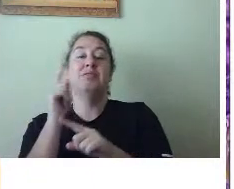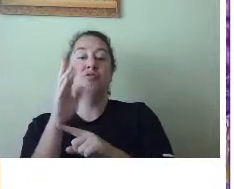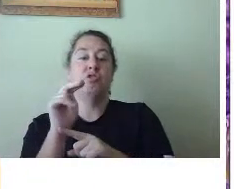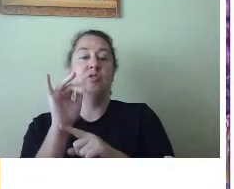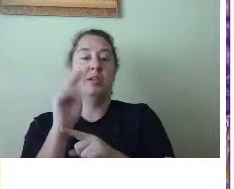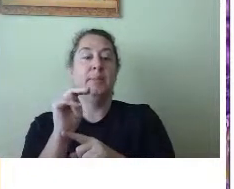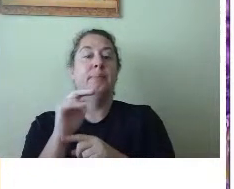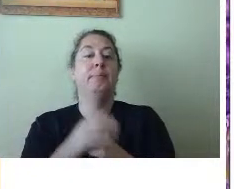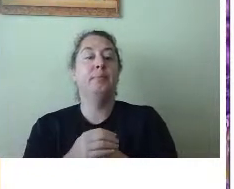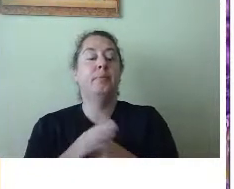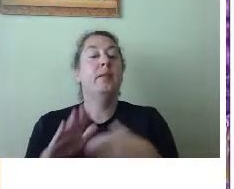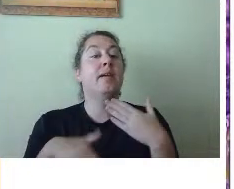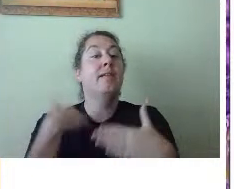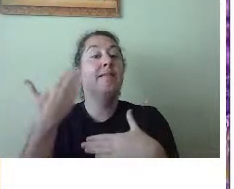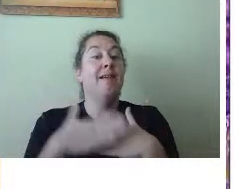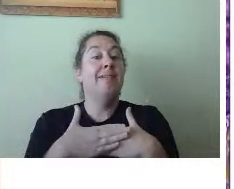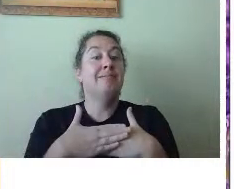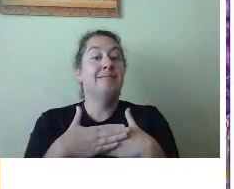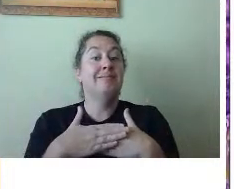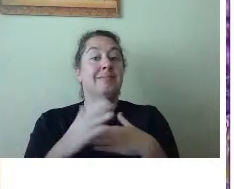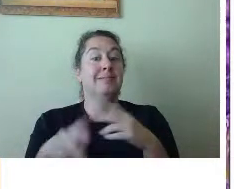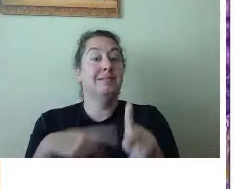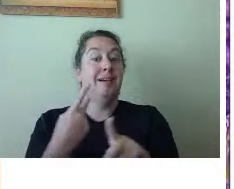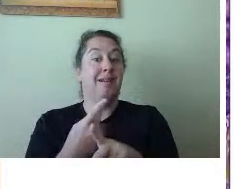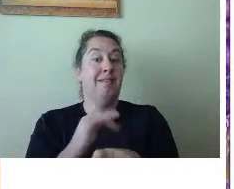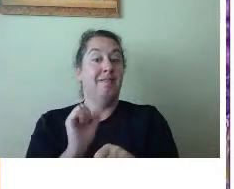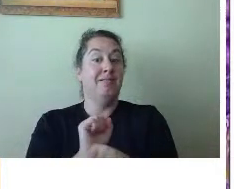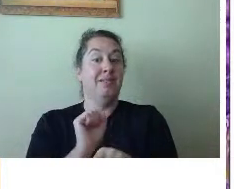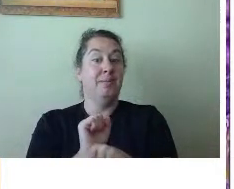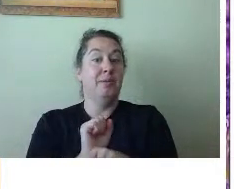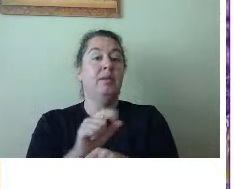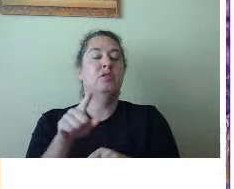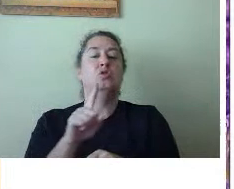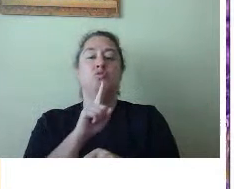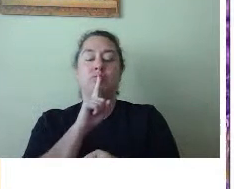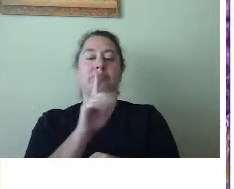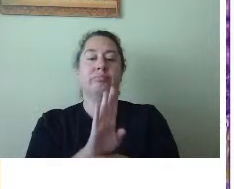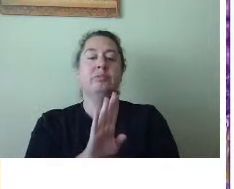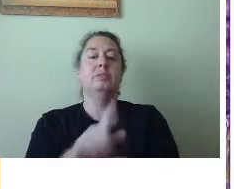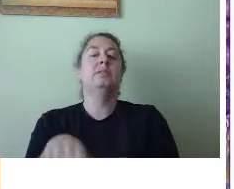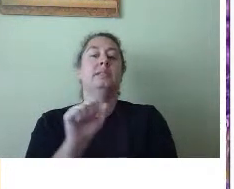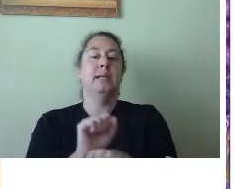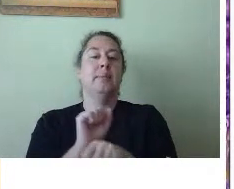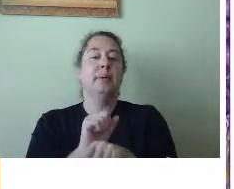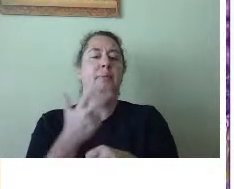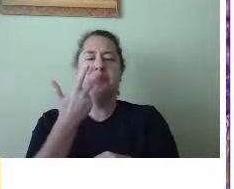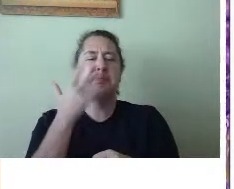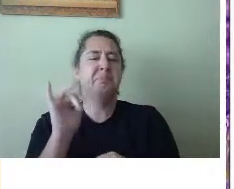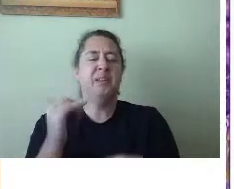The next type of assignment is an actual assignment, so let's go take a look at one of those.